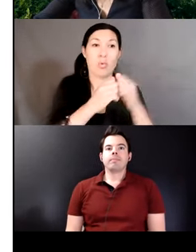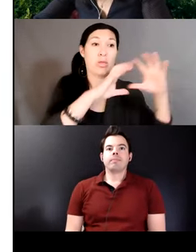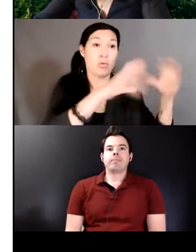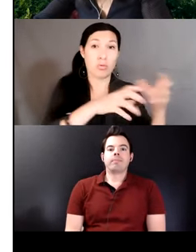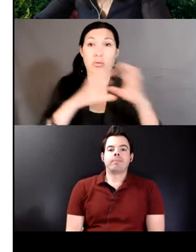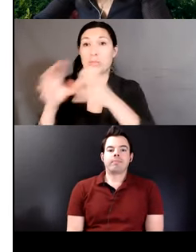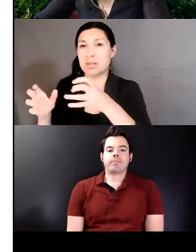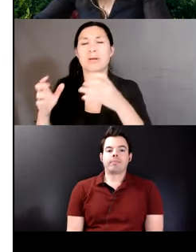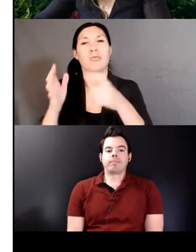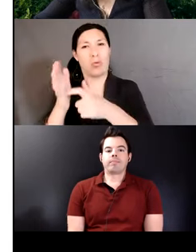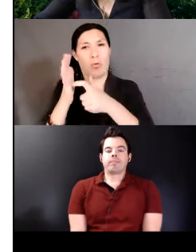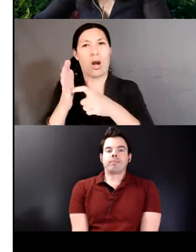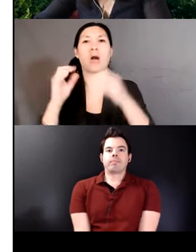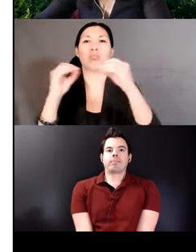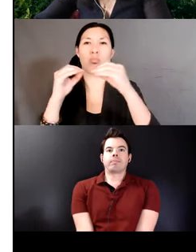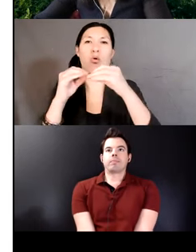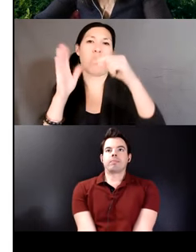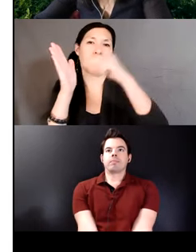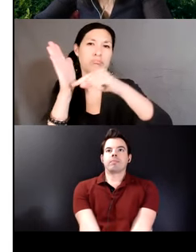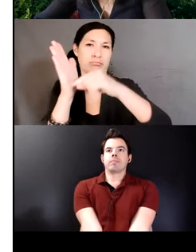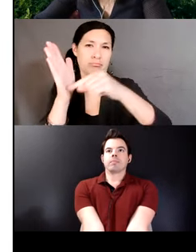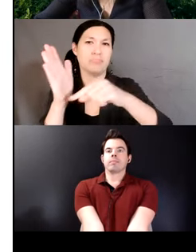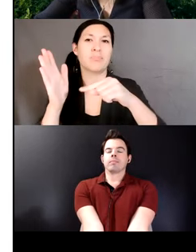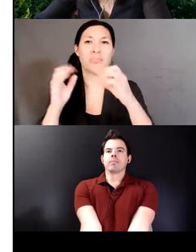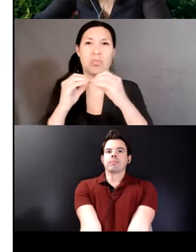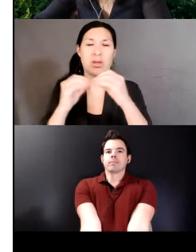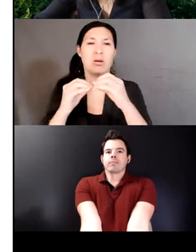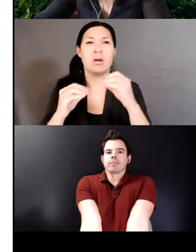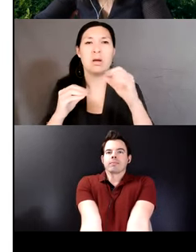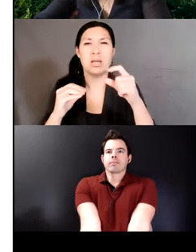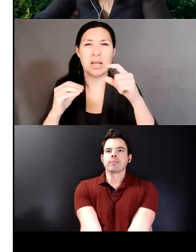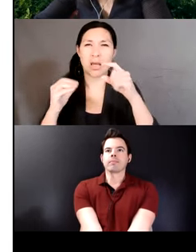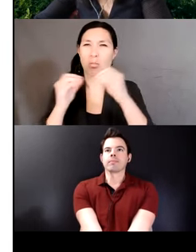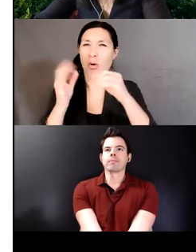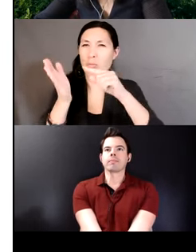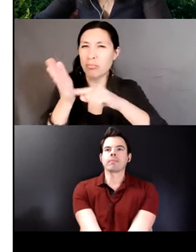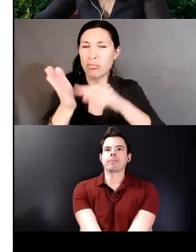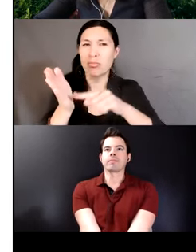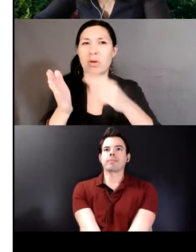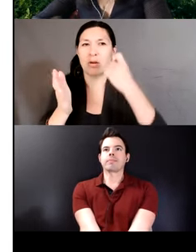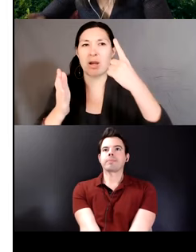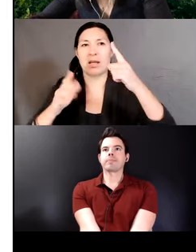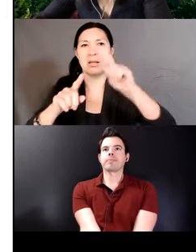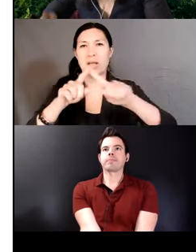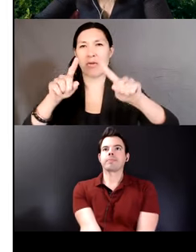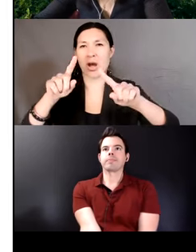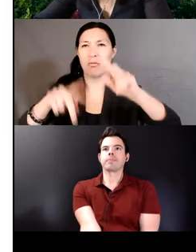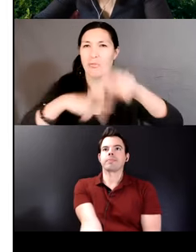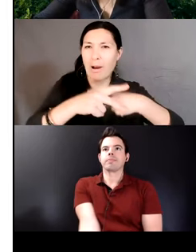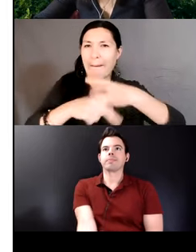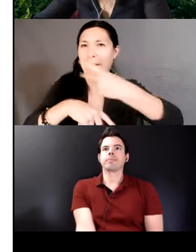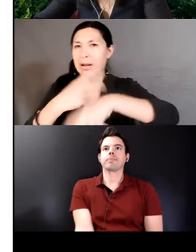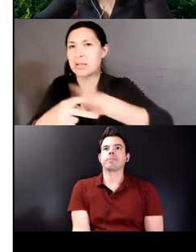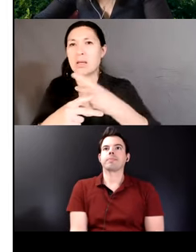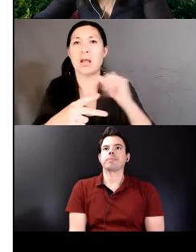exploration. Similarly, studies to understand different varieties like rural varieties